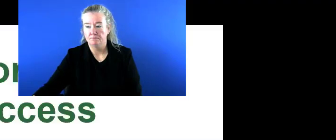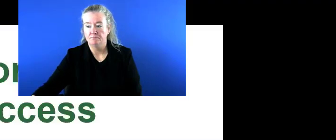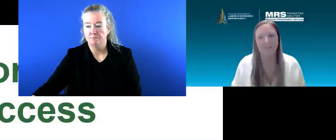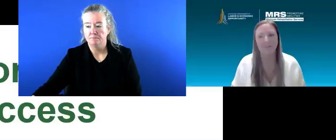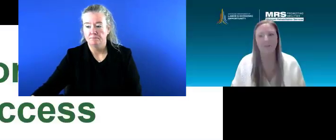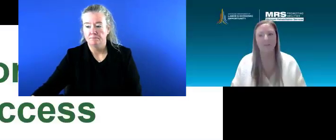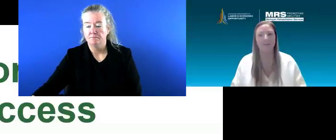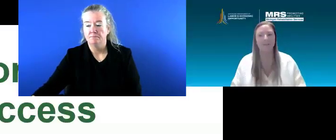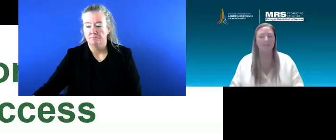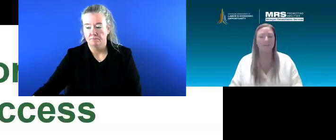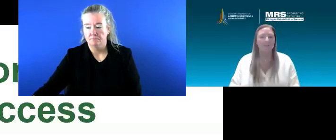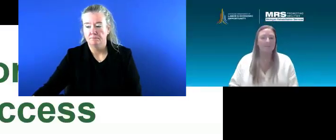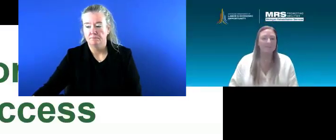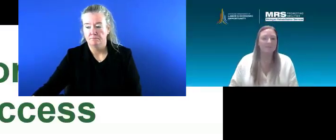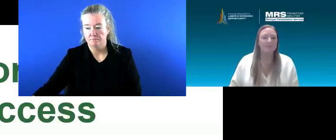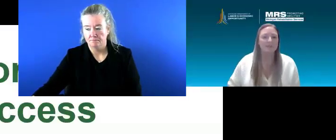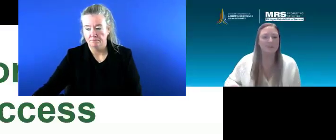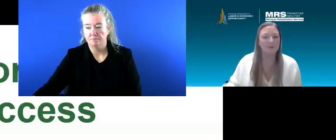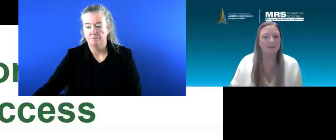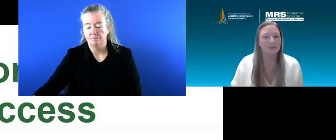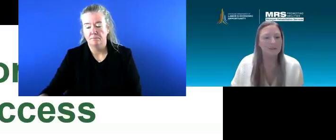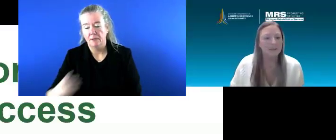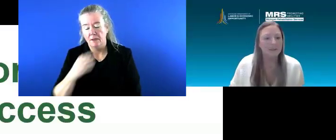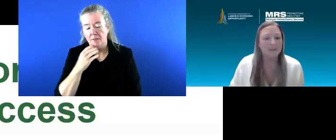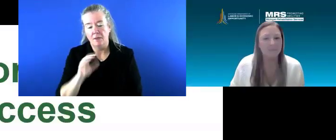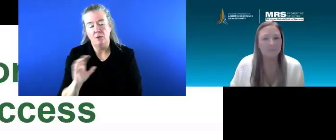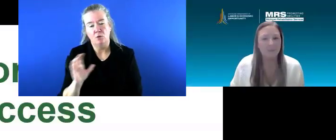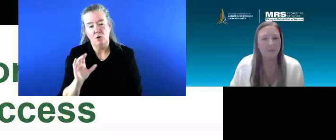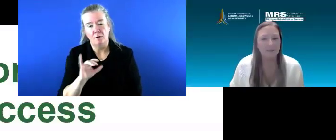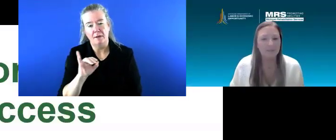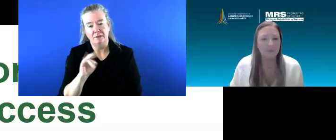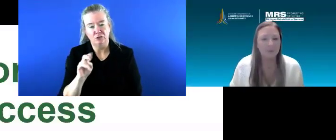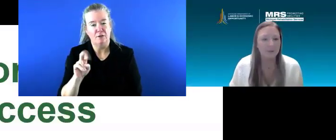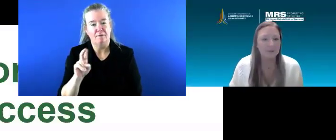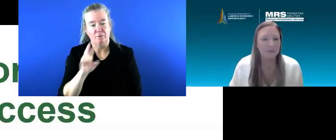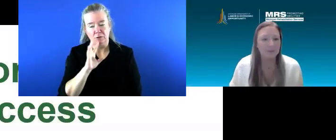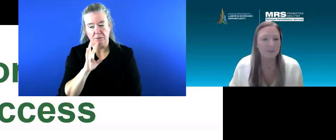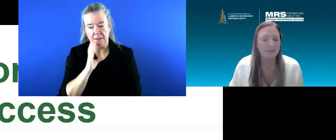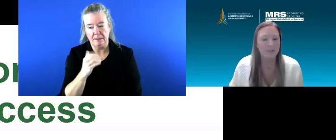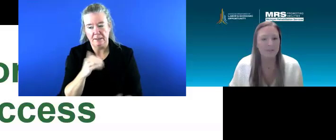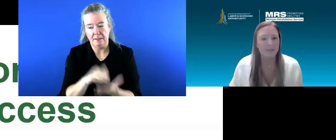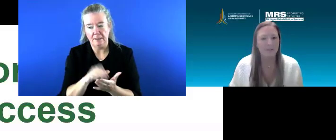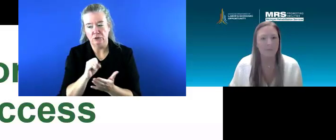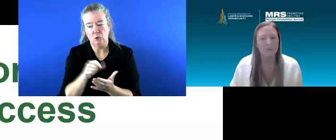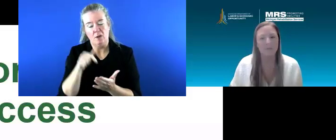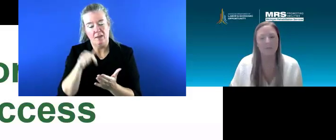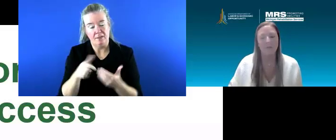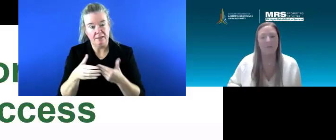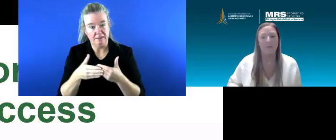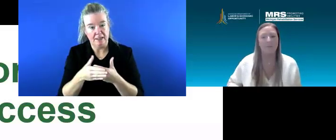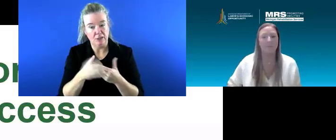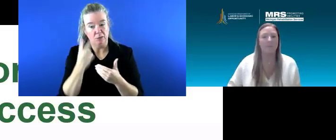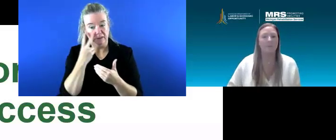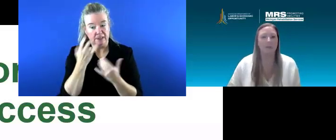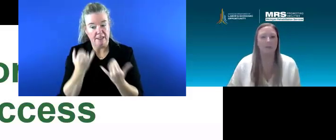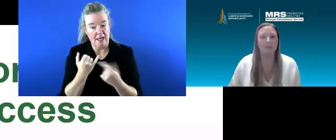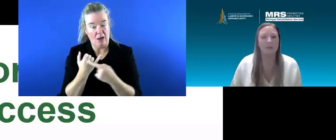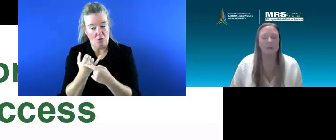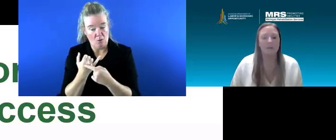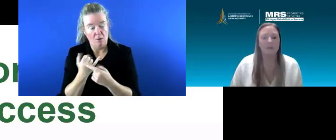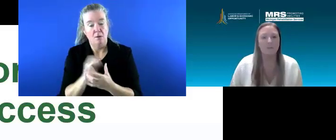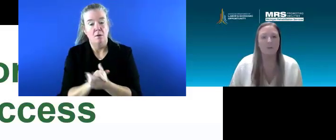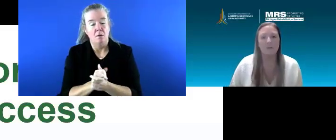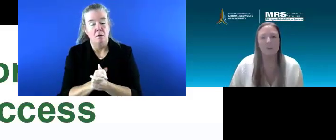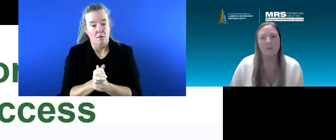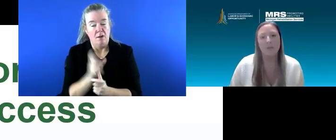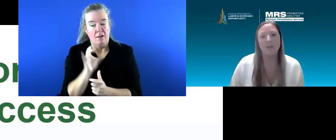Thank you Claudette. So this is Jennifer again. Jennifer? this slide that you are seeing that is being shared